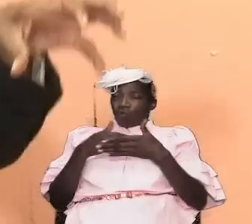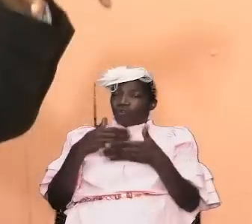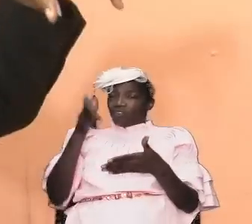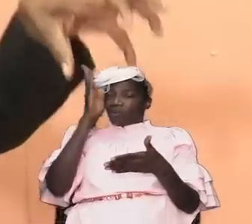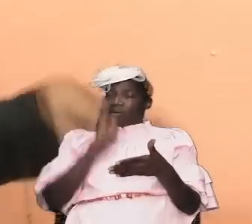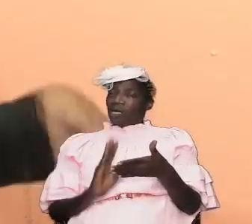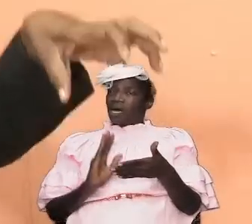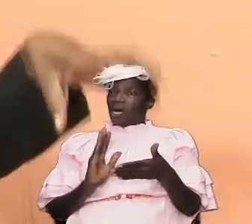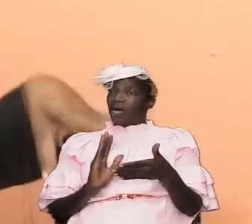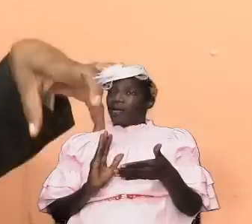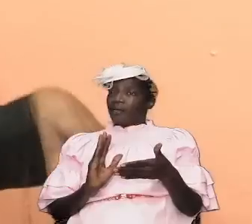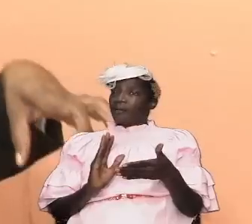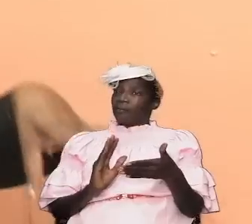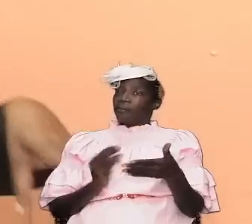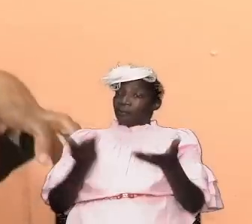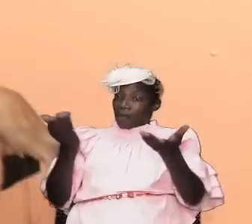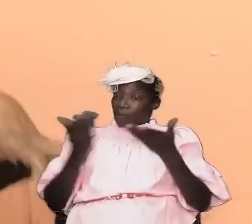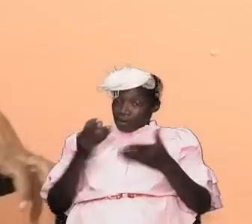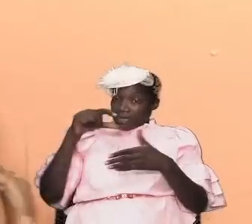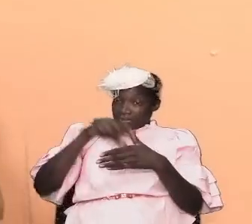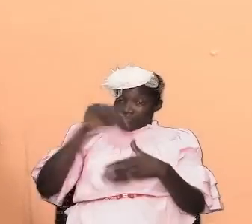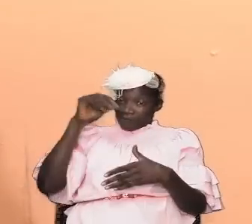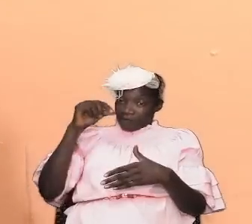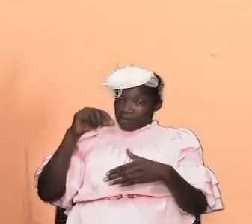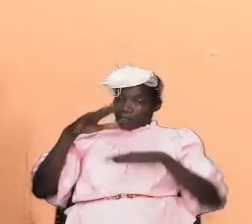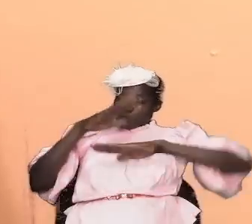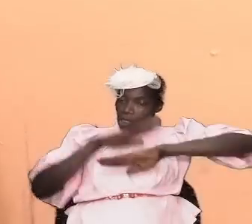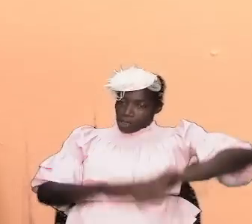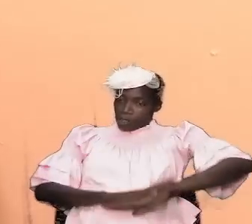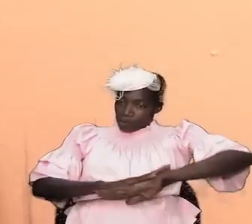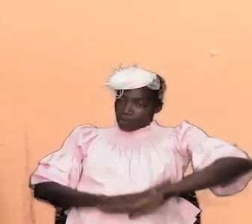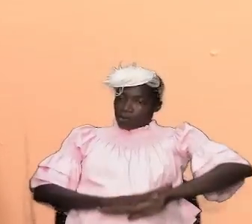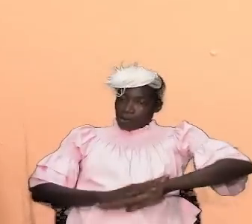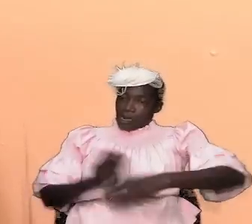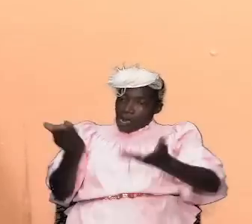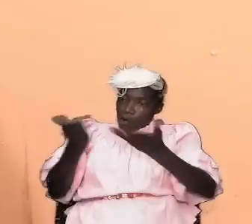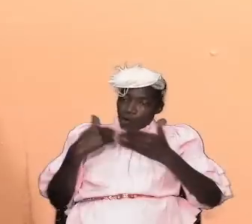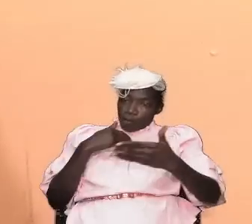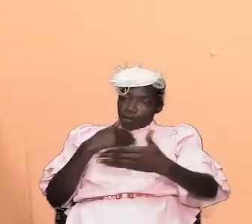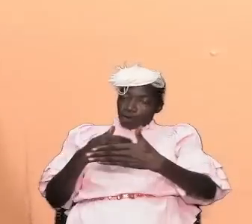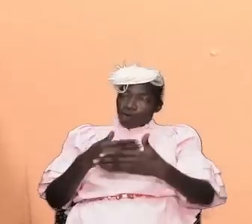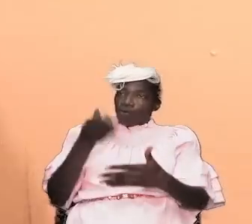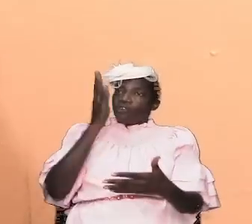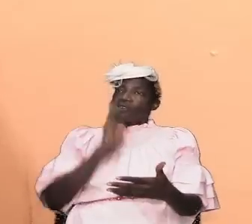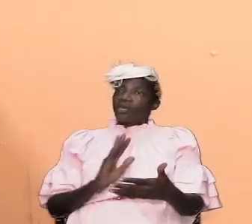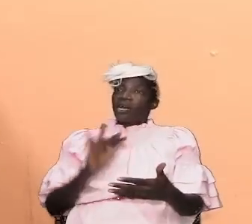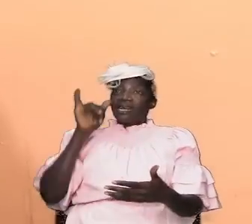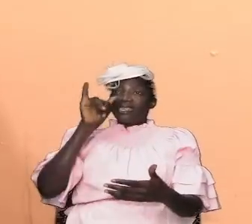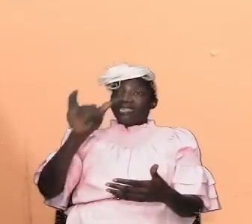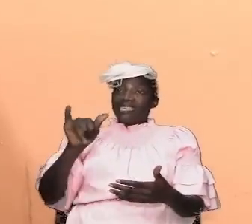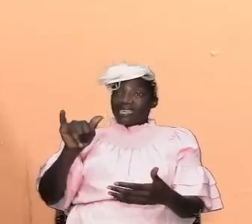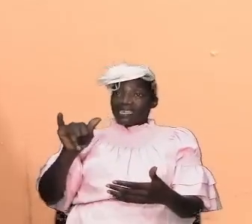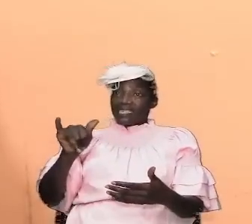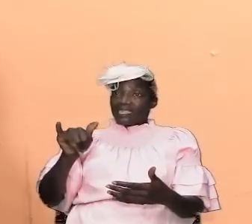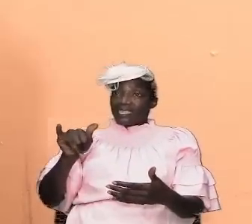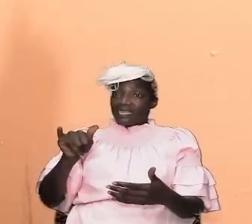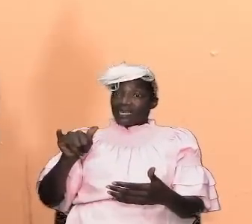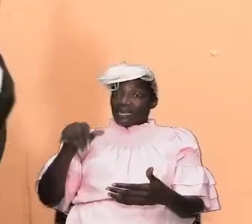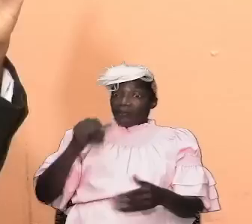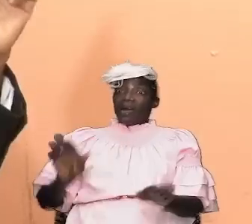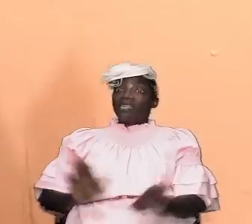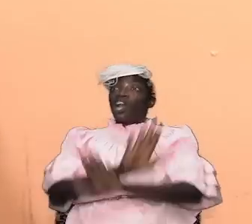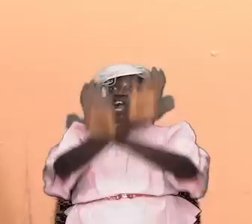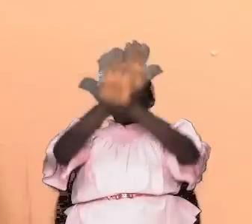almighty god bring this flesh under subjection and draw nigh to god yet with that clear